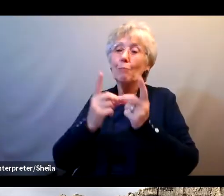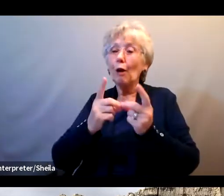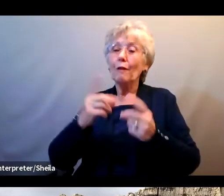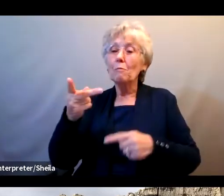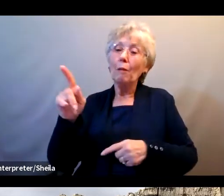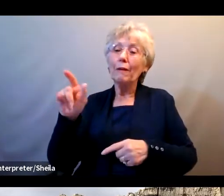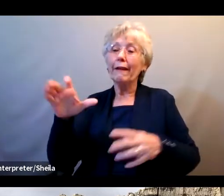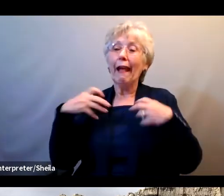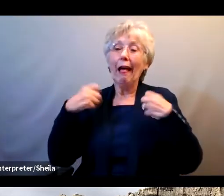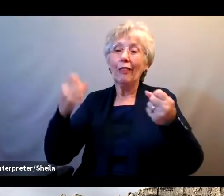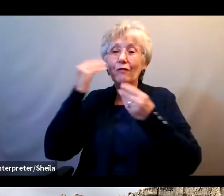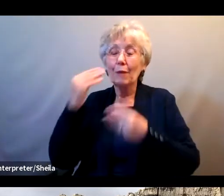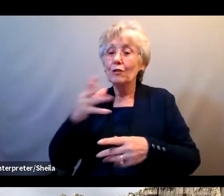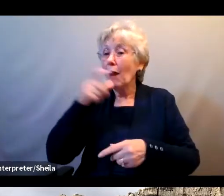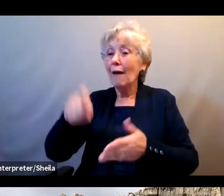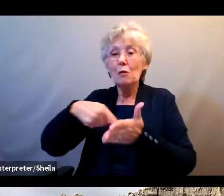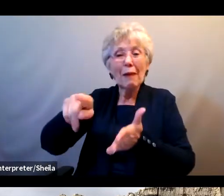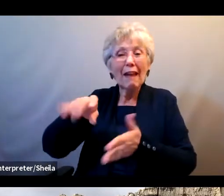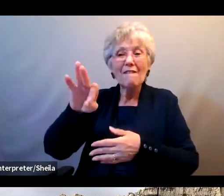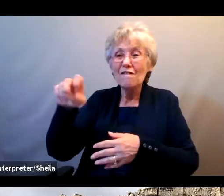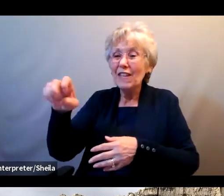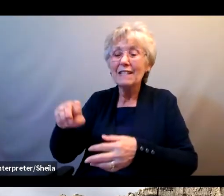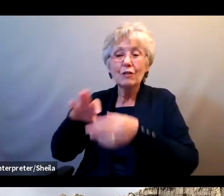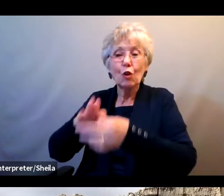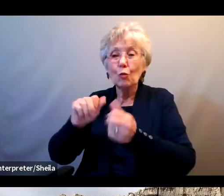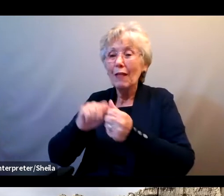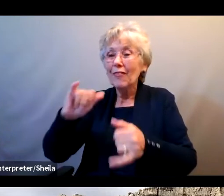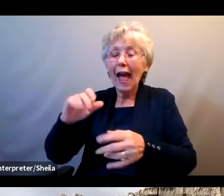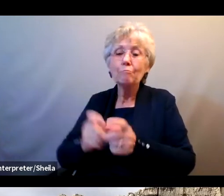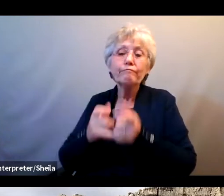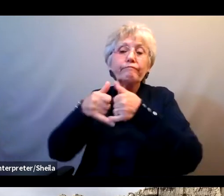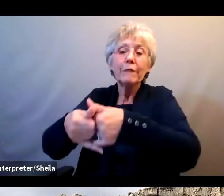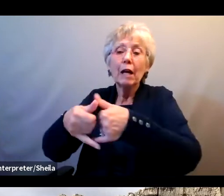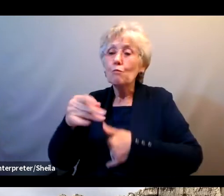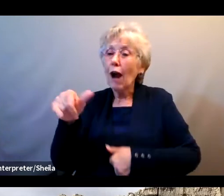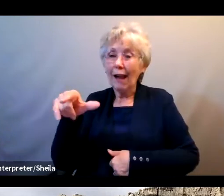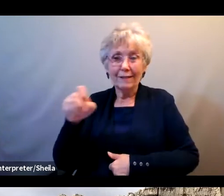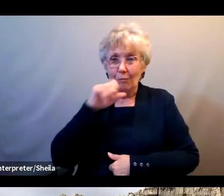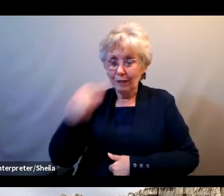will not be asked to pay any fees associated with the prize, and they will not be asked for their bank information.